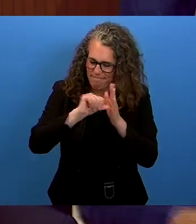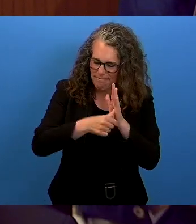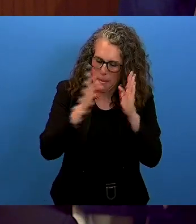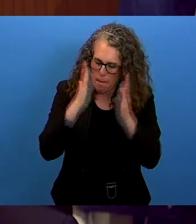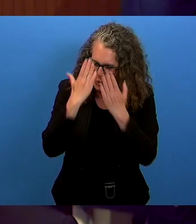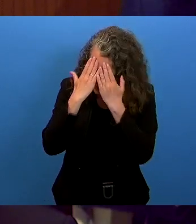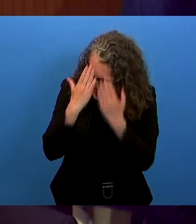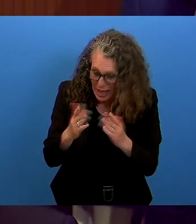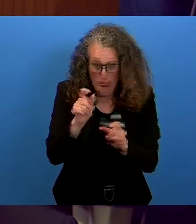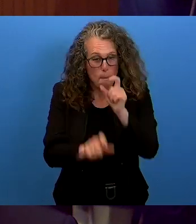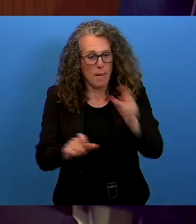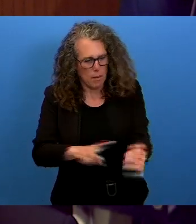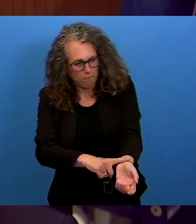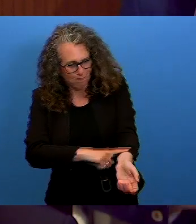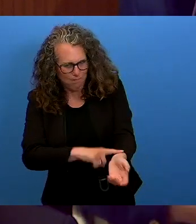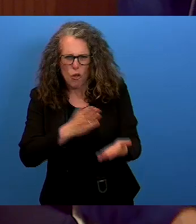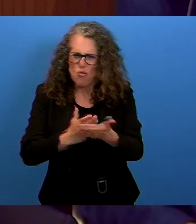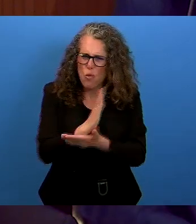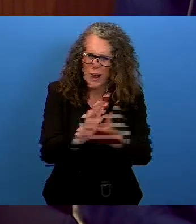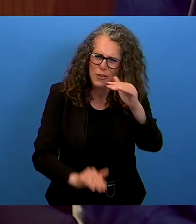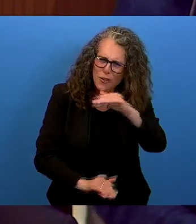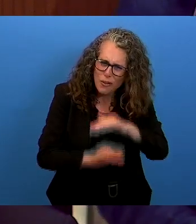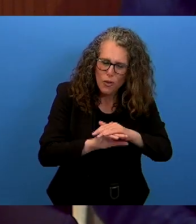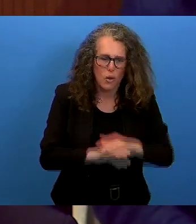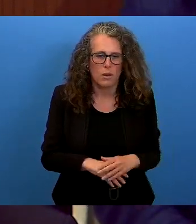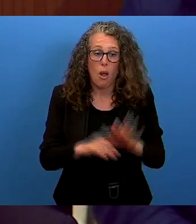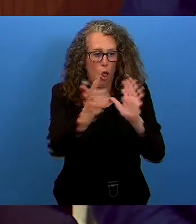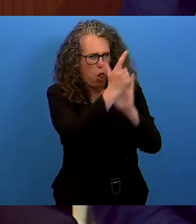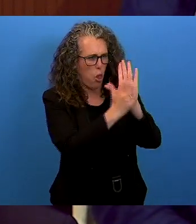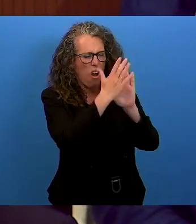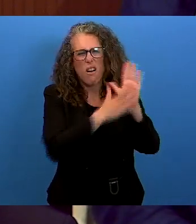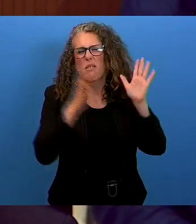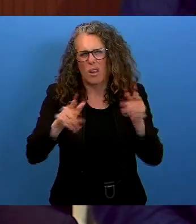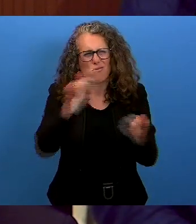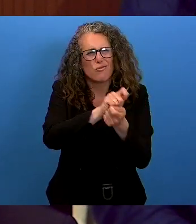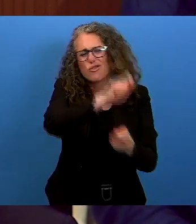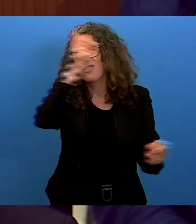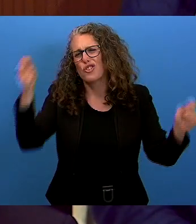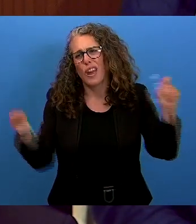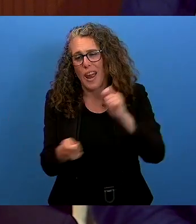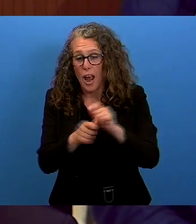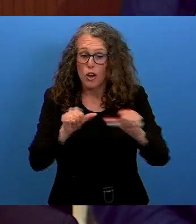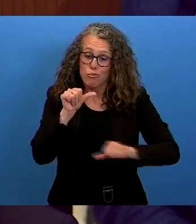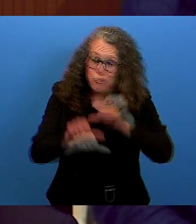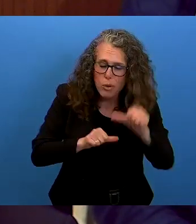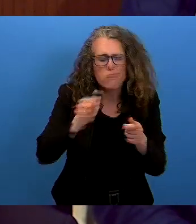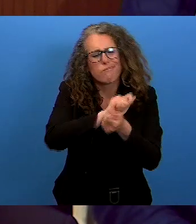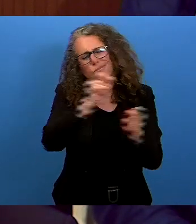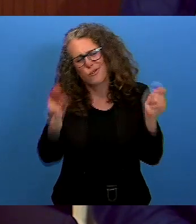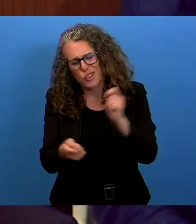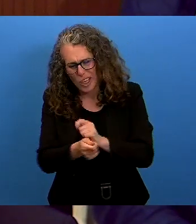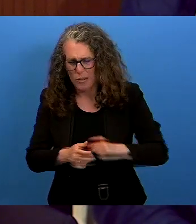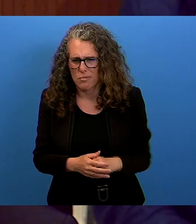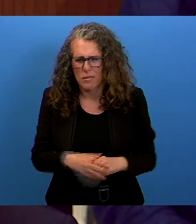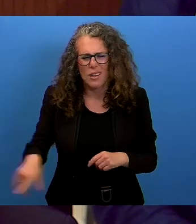rights of indigenous peoples. It requires comprehensive reforms to laws, policies and processes, really a rethinking